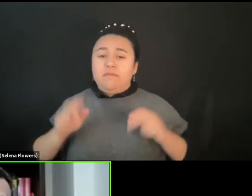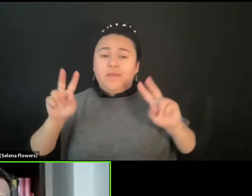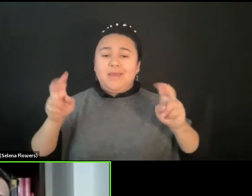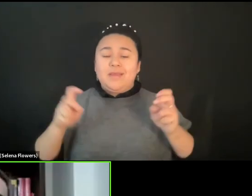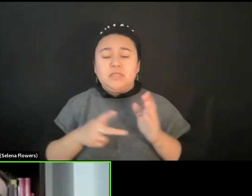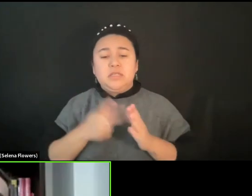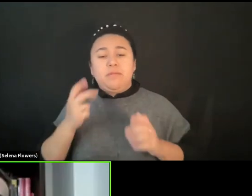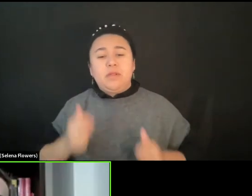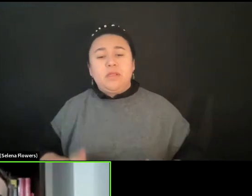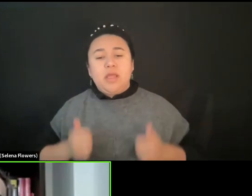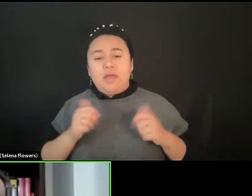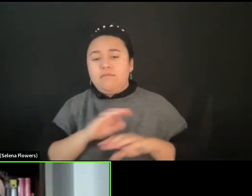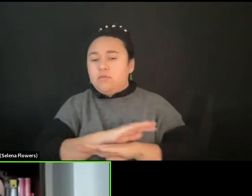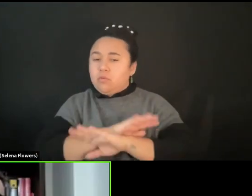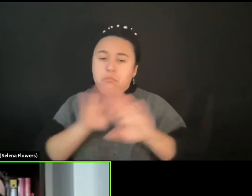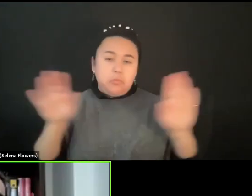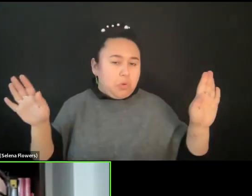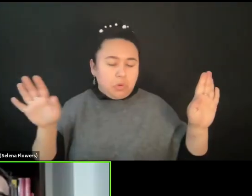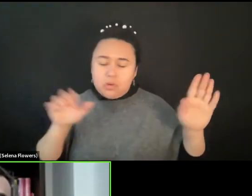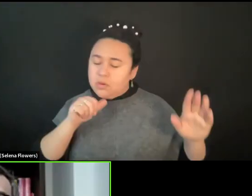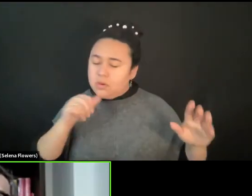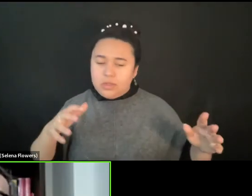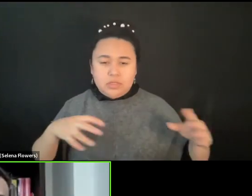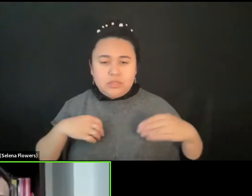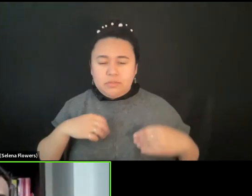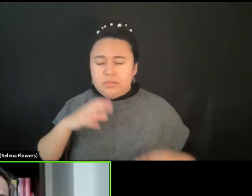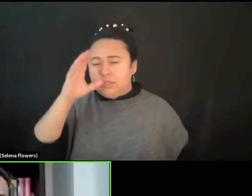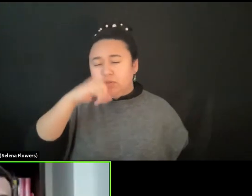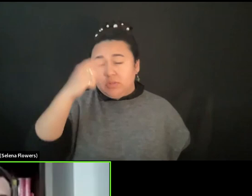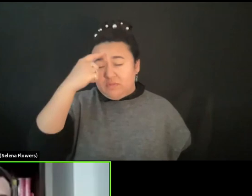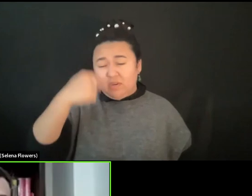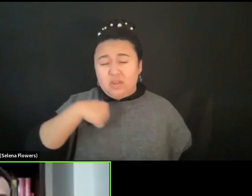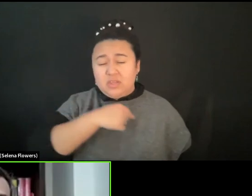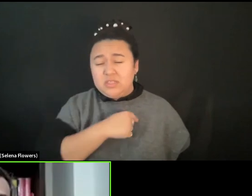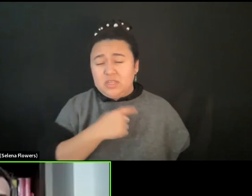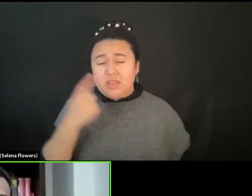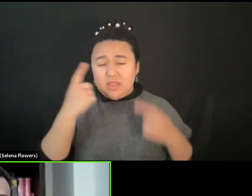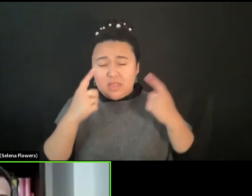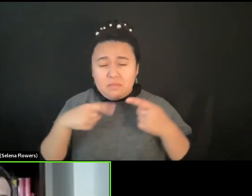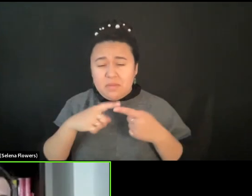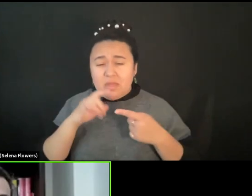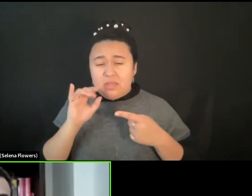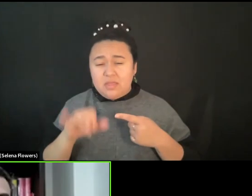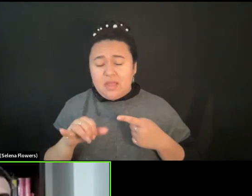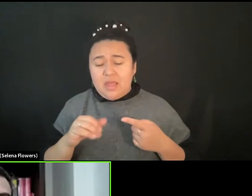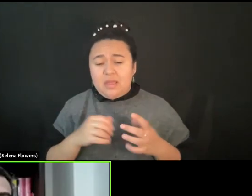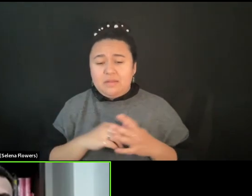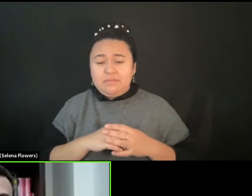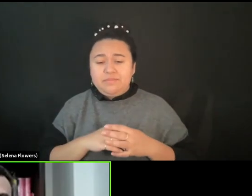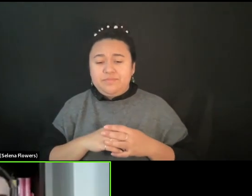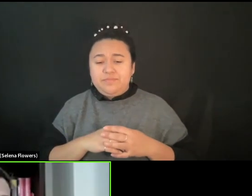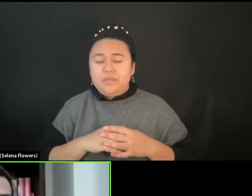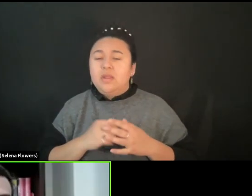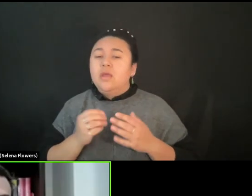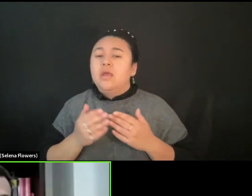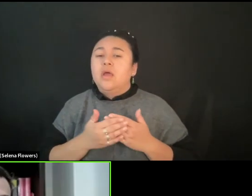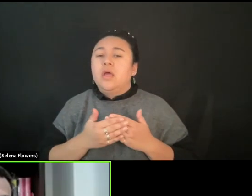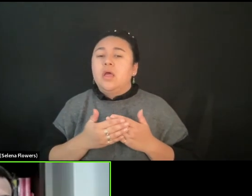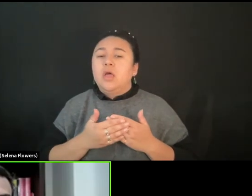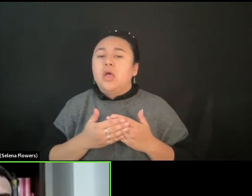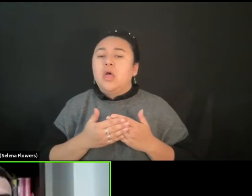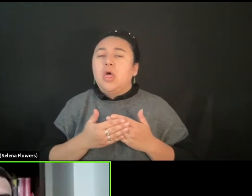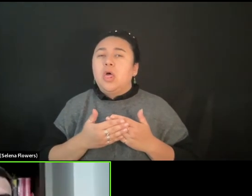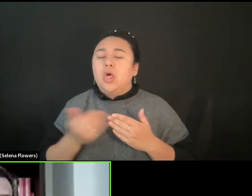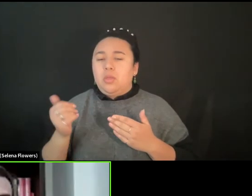very strange for us to think about it, because it's almost mission impossible.